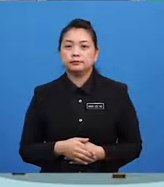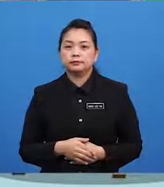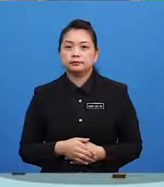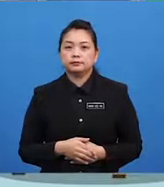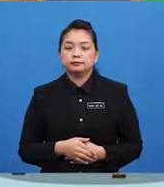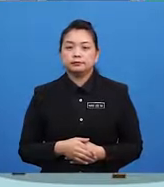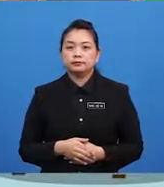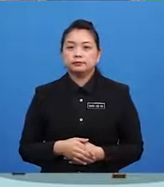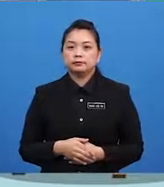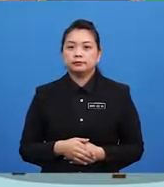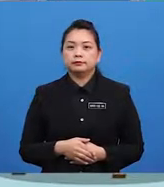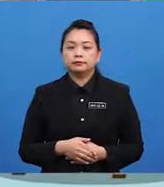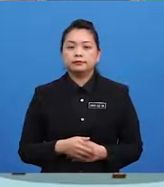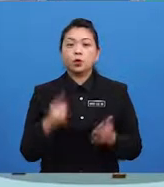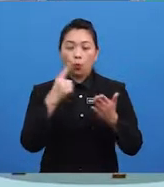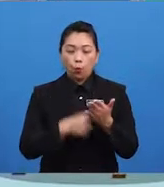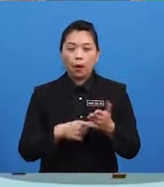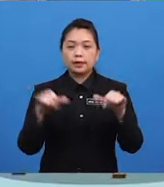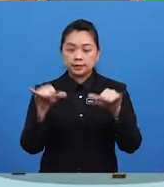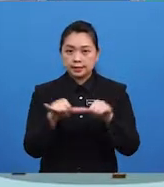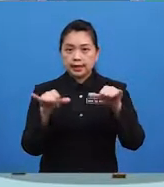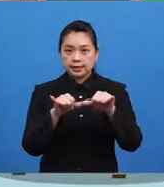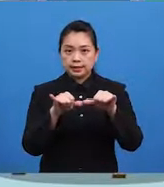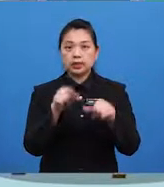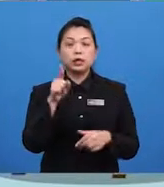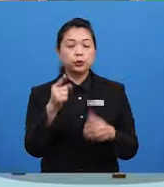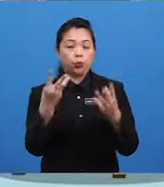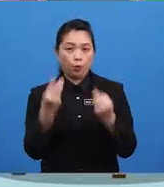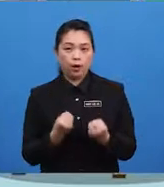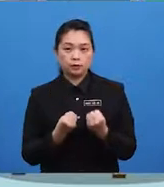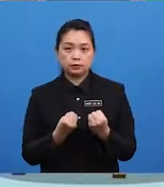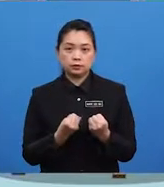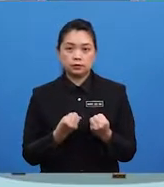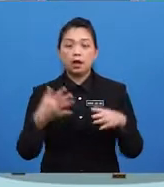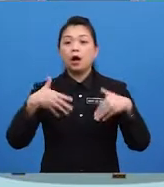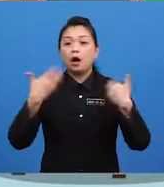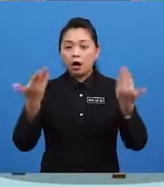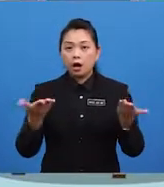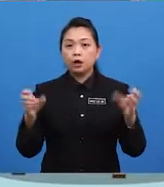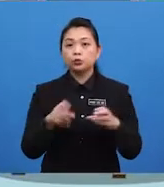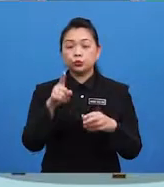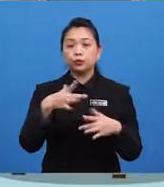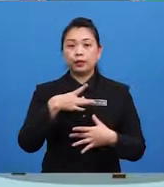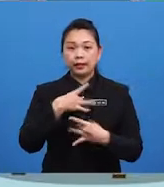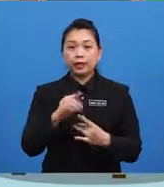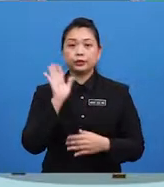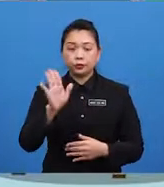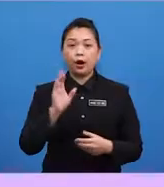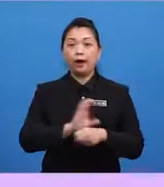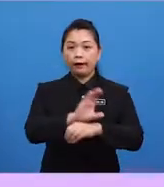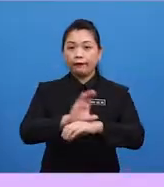them the trouble. What size order you want? Or how do you like your coffee?